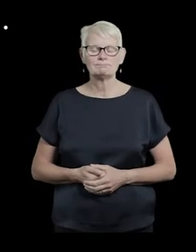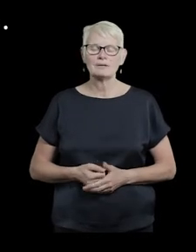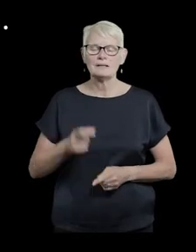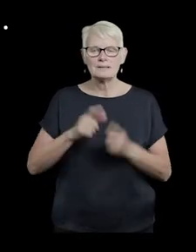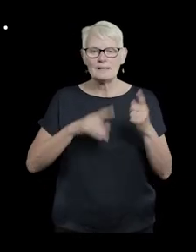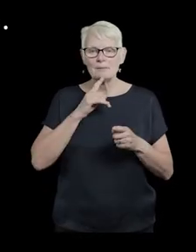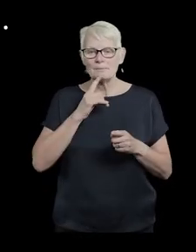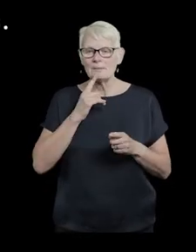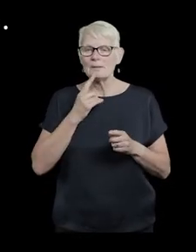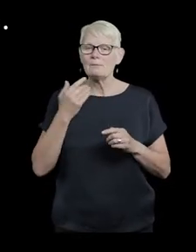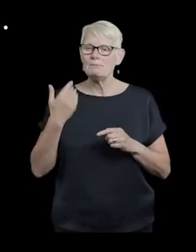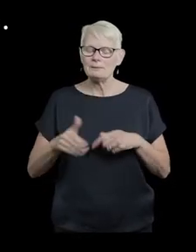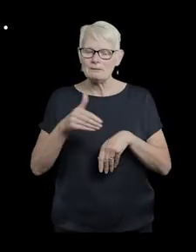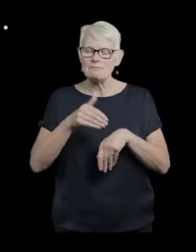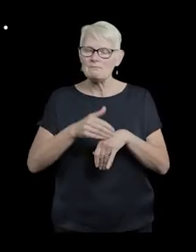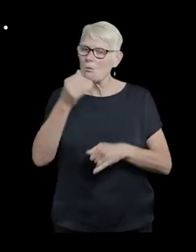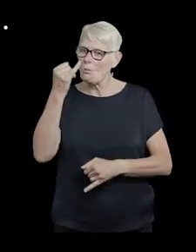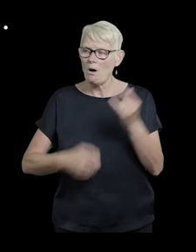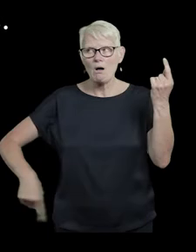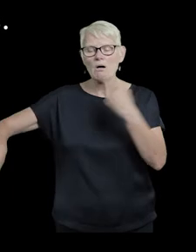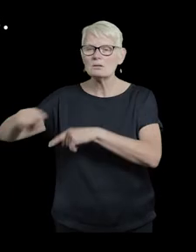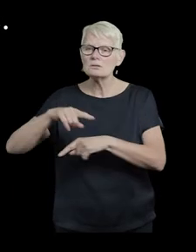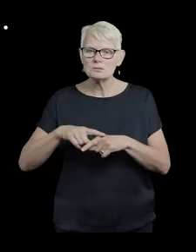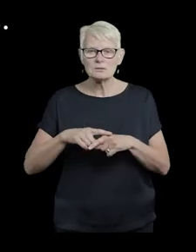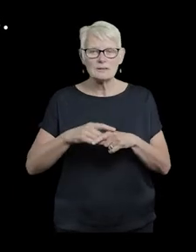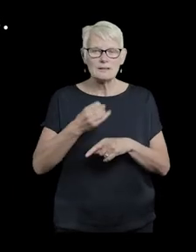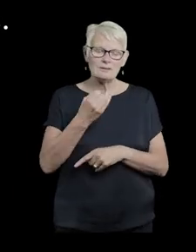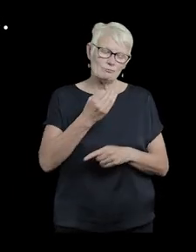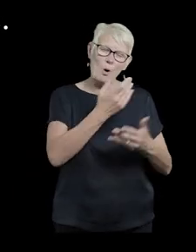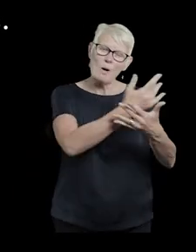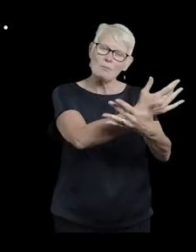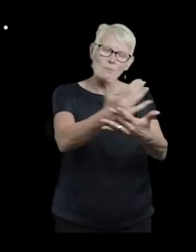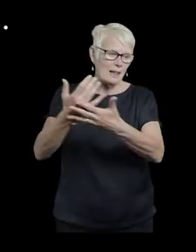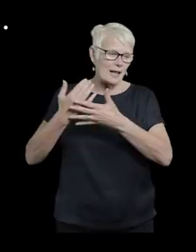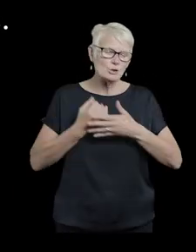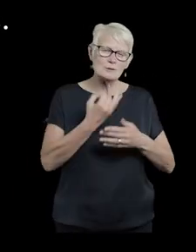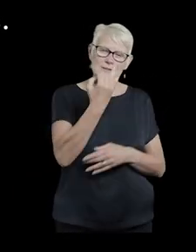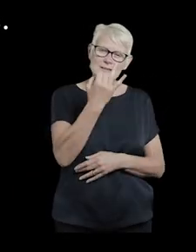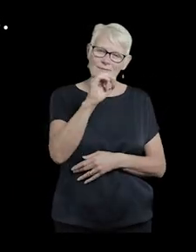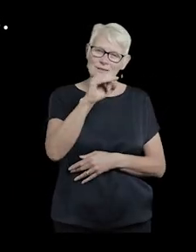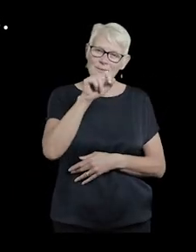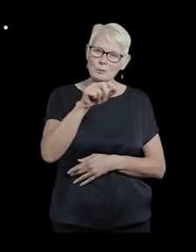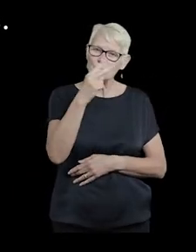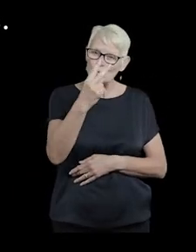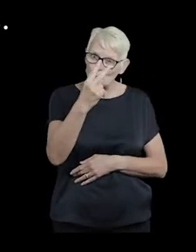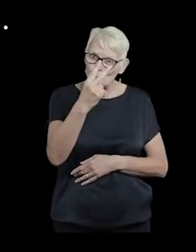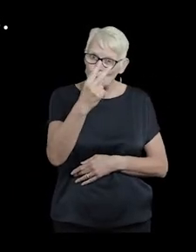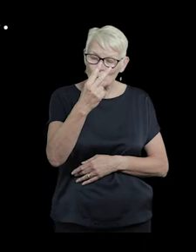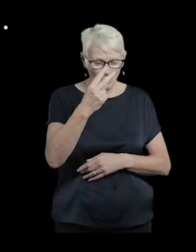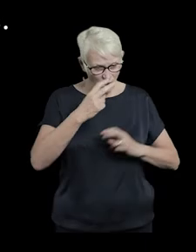Disabled people were disproportionately affected by the pandemic. 17.2% of study